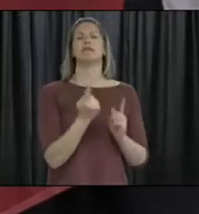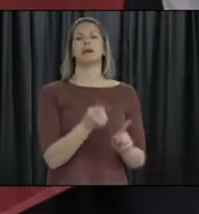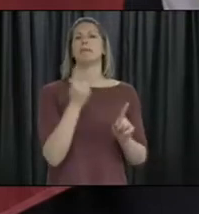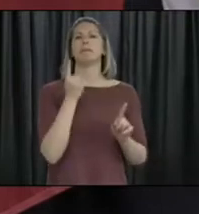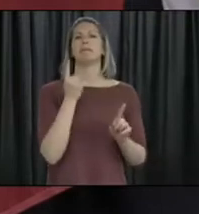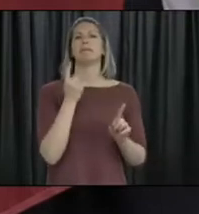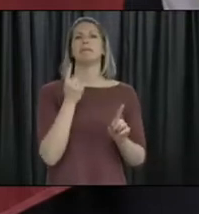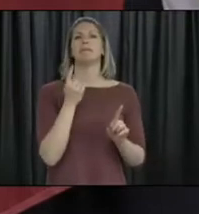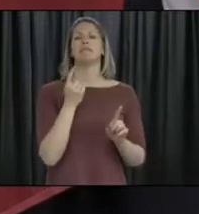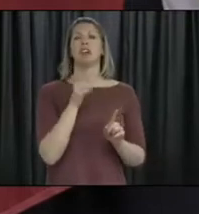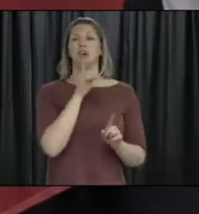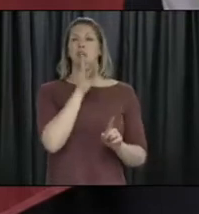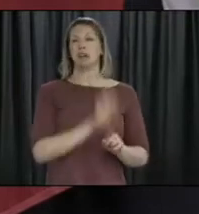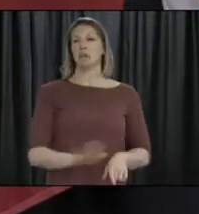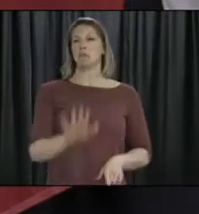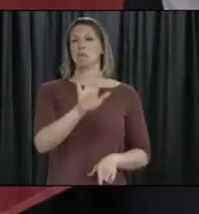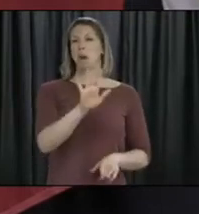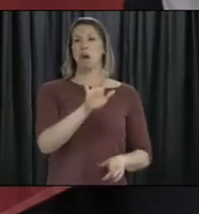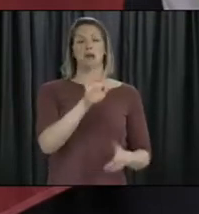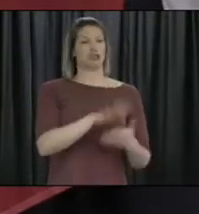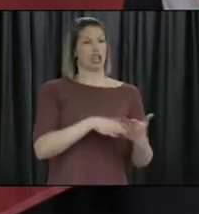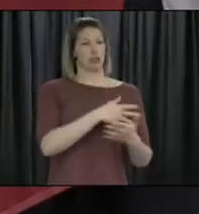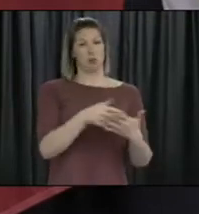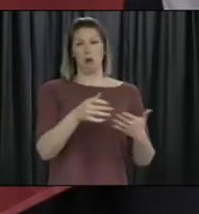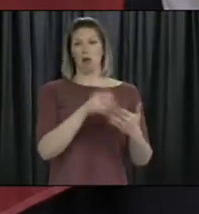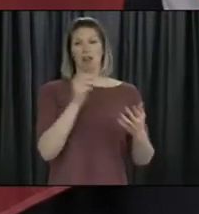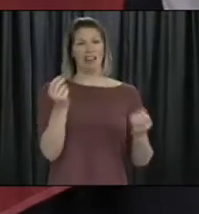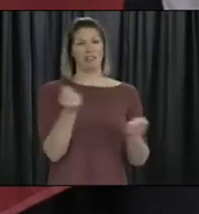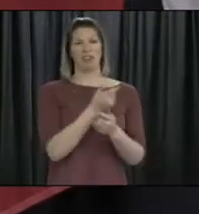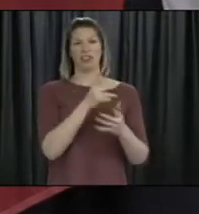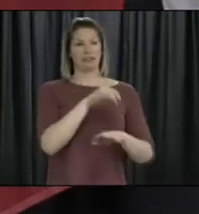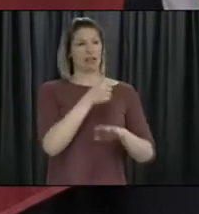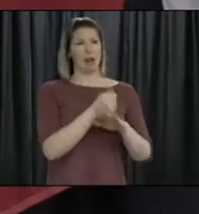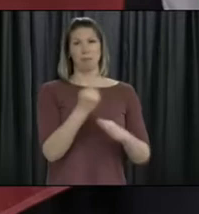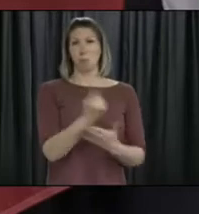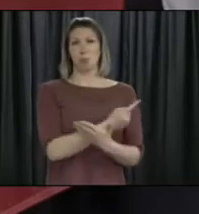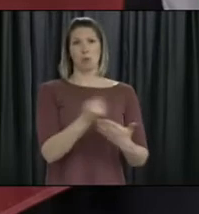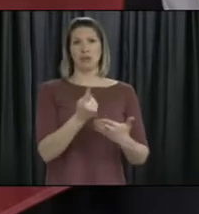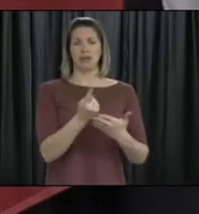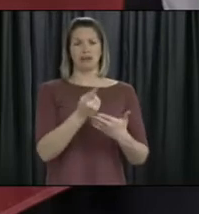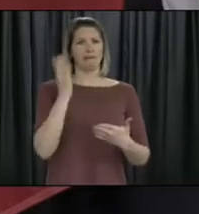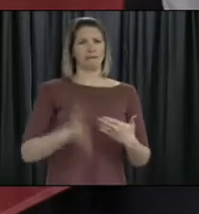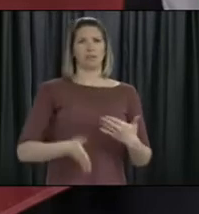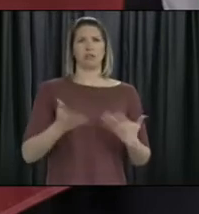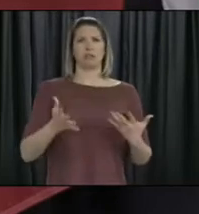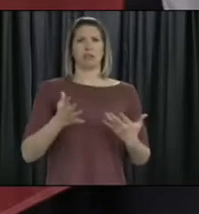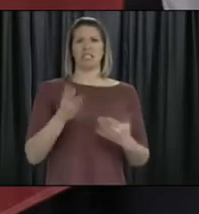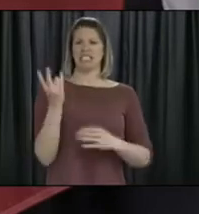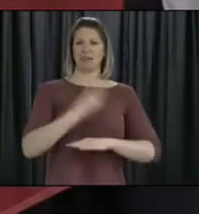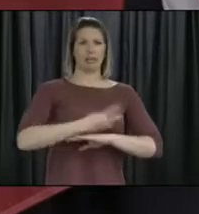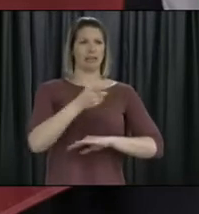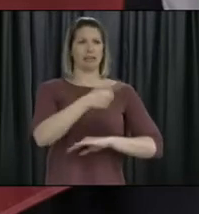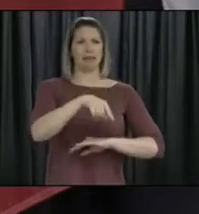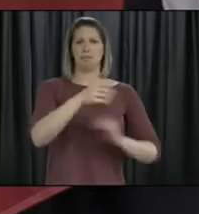some cases within a week, the transition had been made, and they did a very good job with short notice.